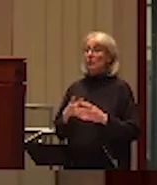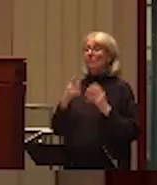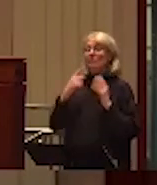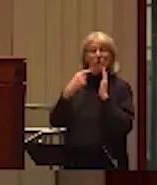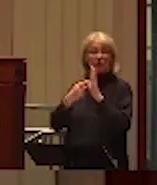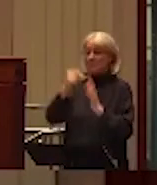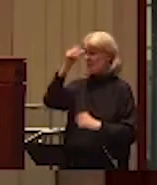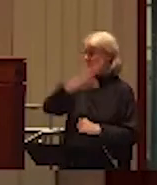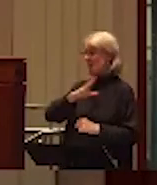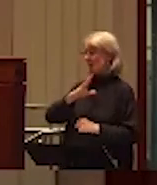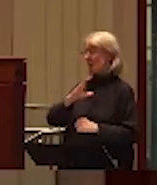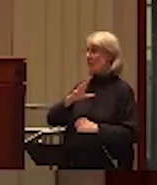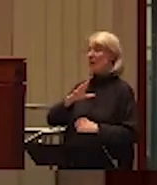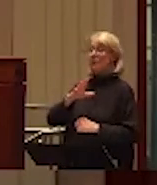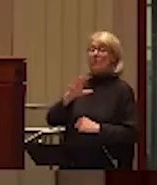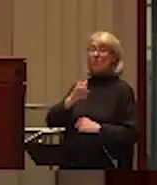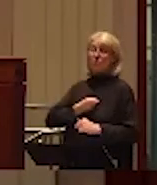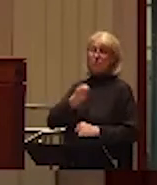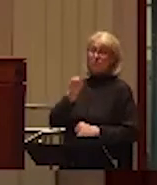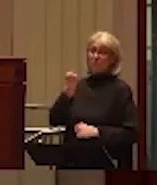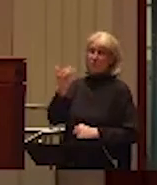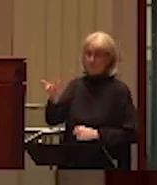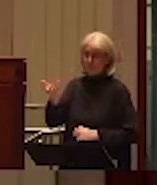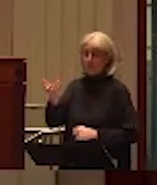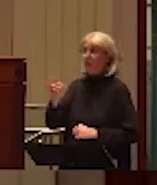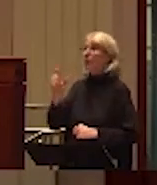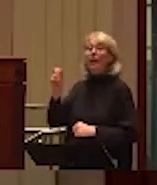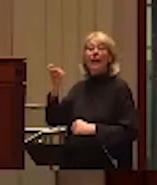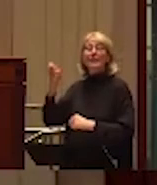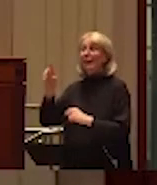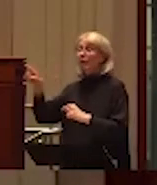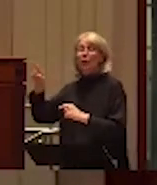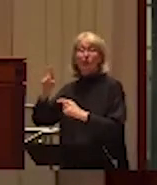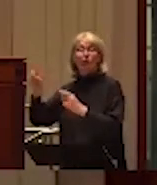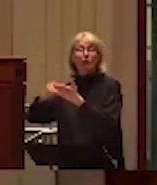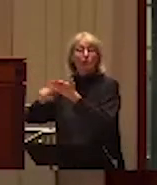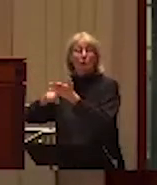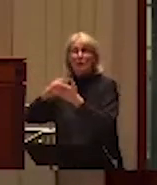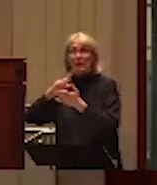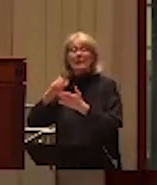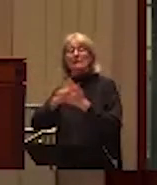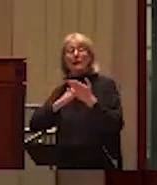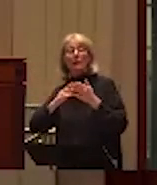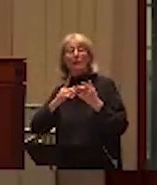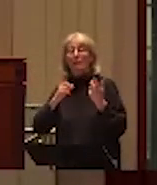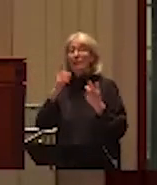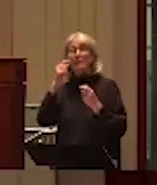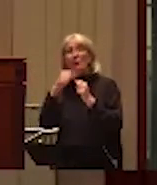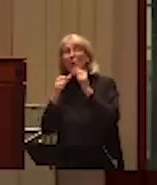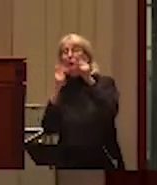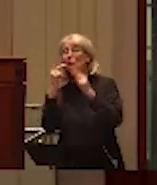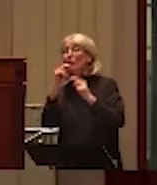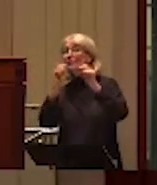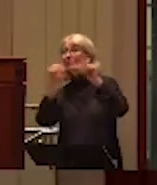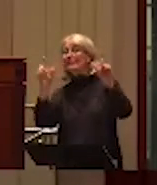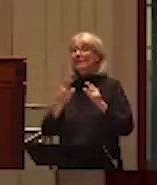And so, Alexandra's research, she talked a little bit about the help-seeking and the reluctance for many reasons, internal and external, that men don't help